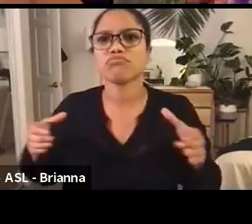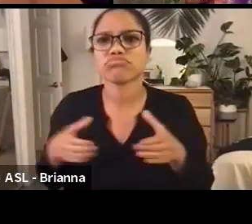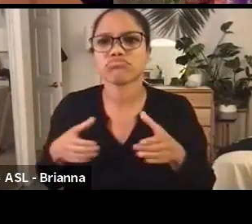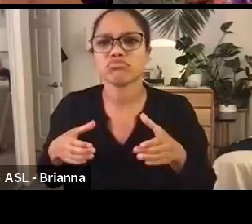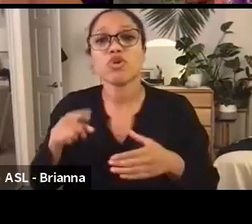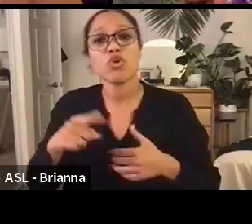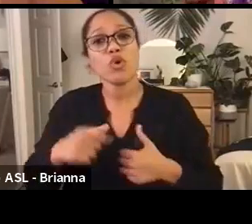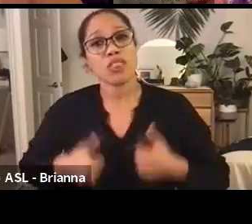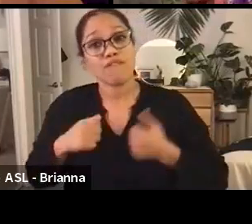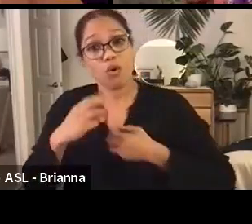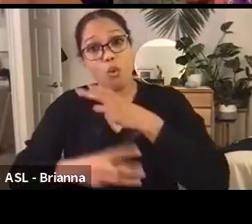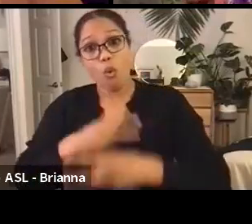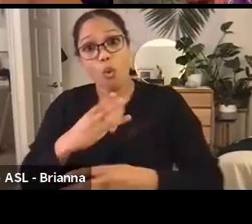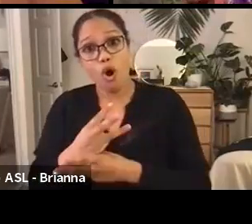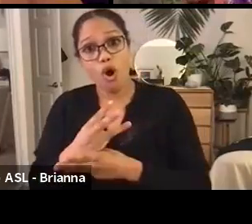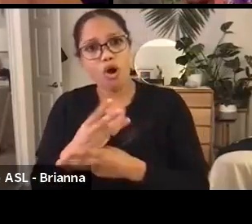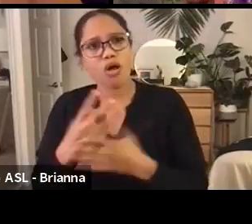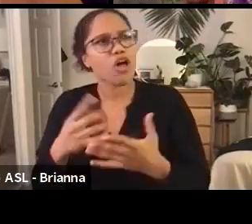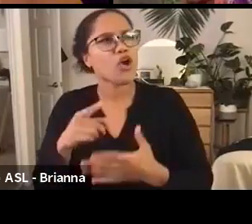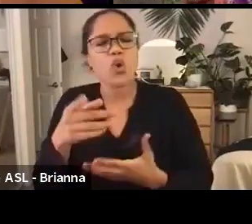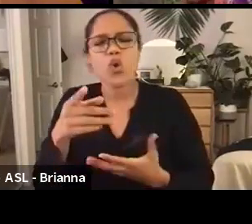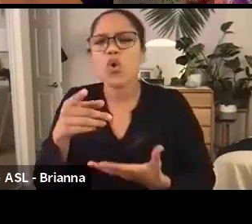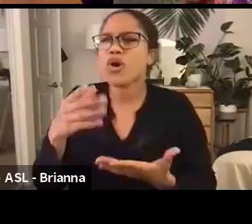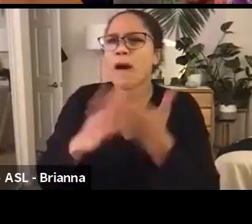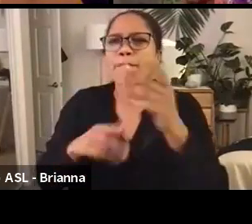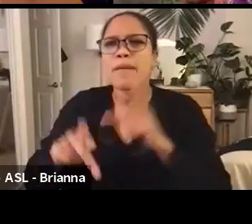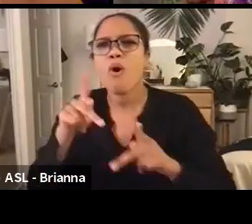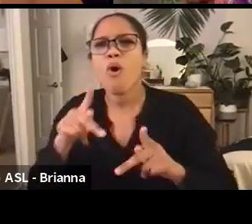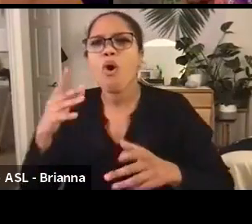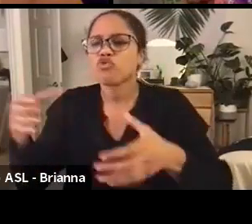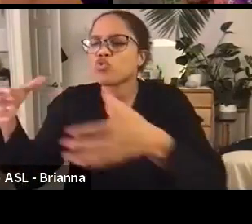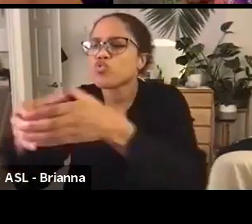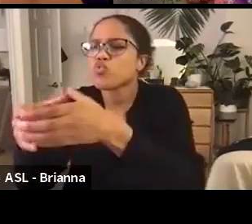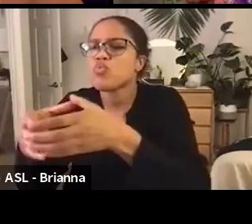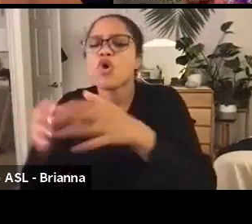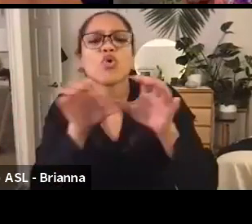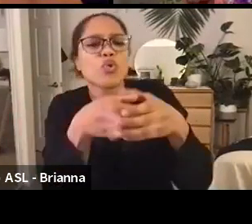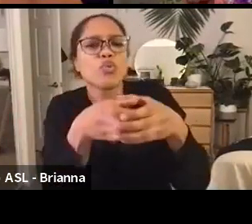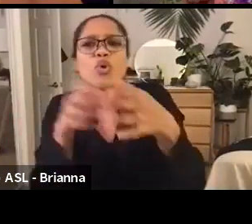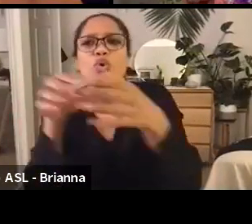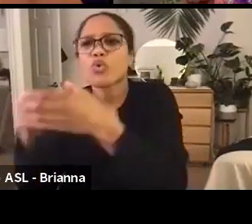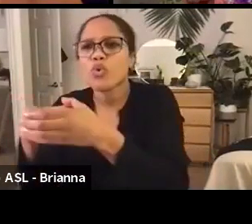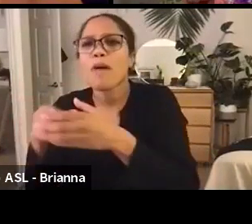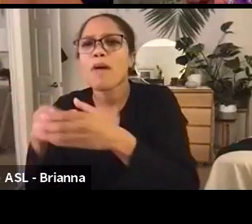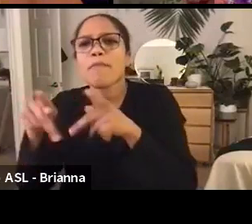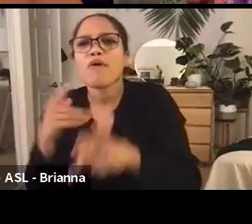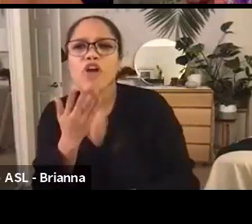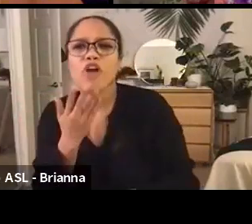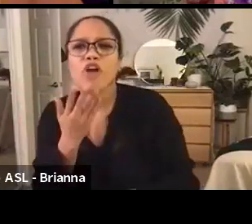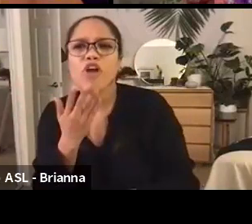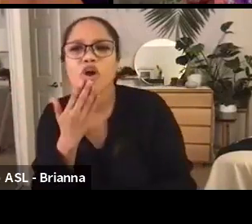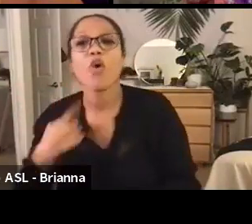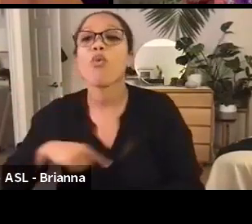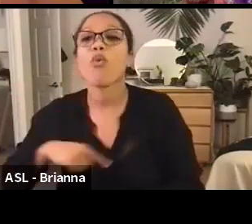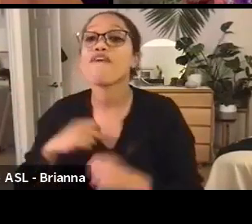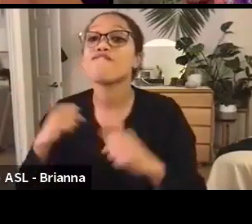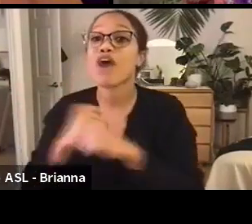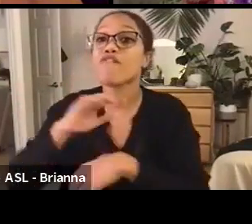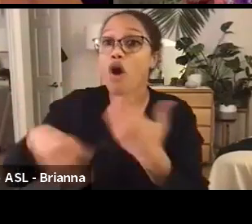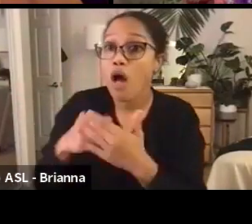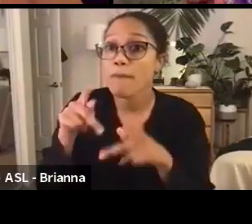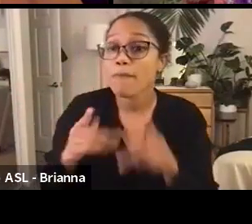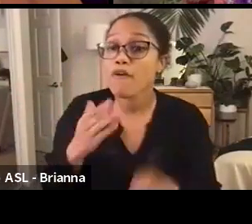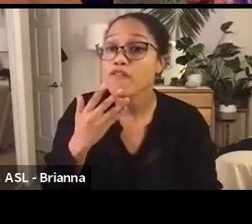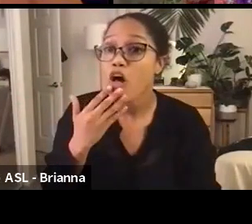in a world where people want us to be grouped in with people of color, while we obviously fight for all people of color and what benefits black lives benefits